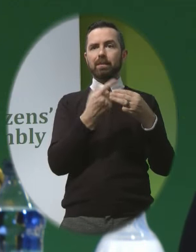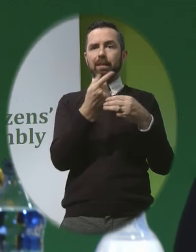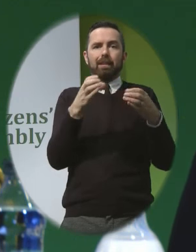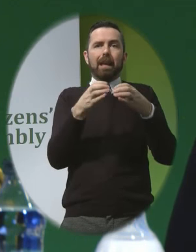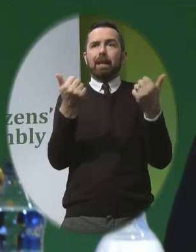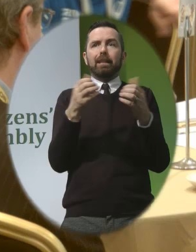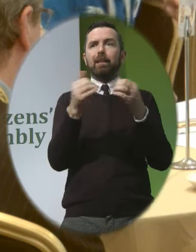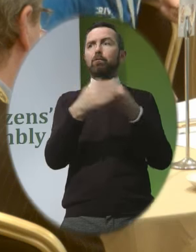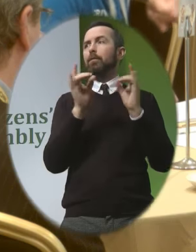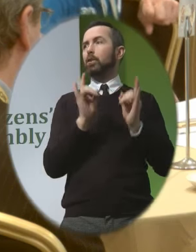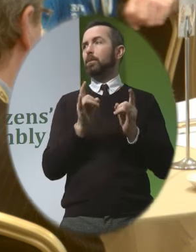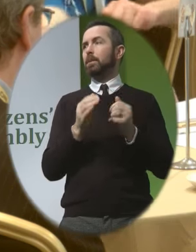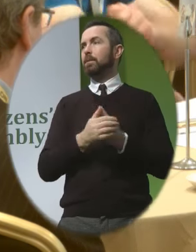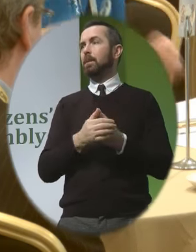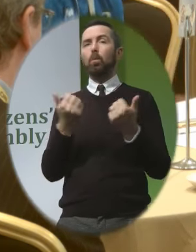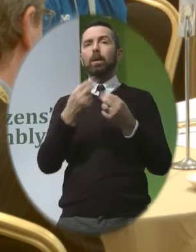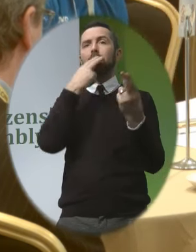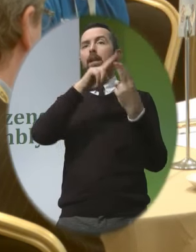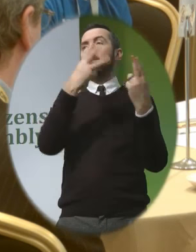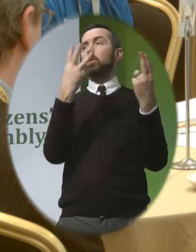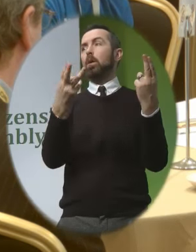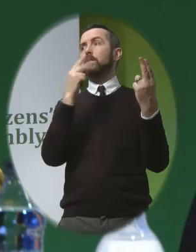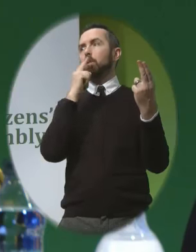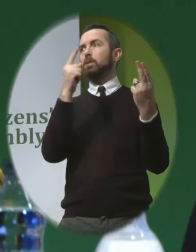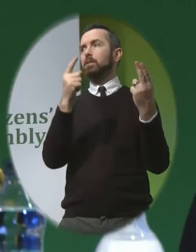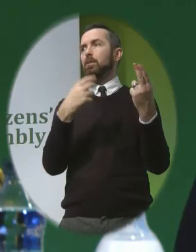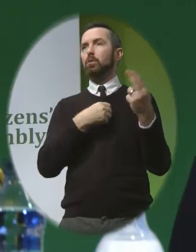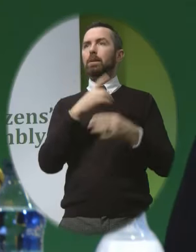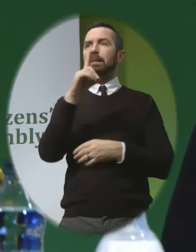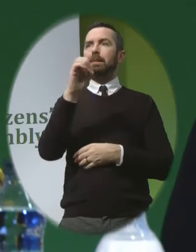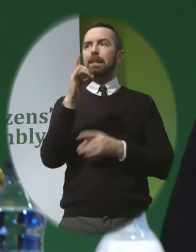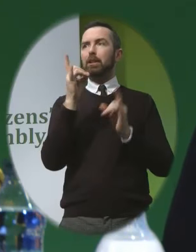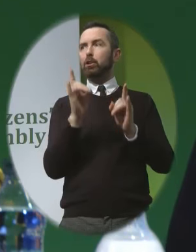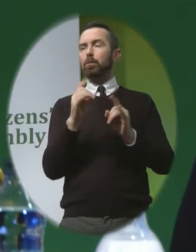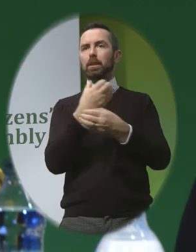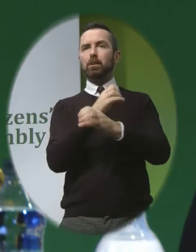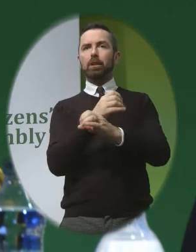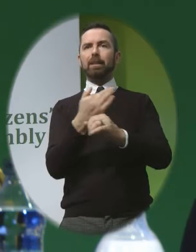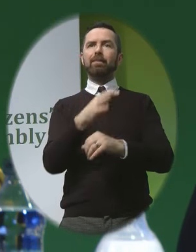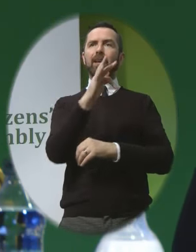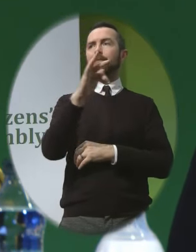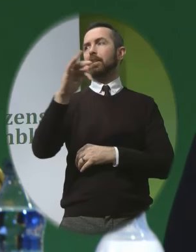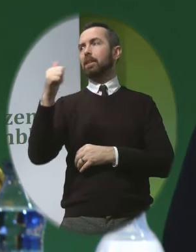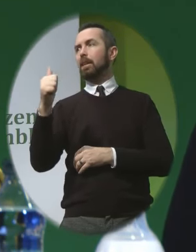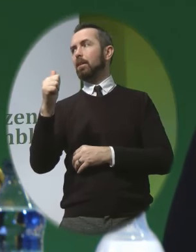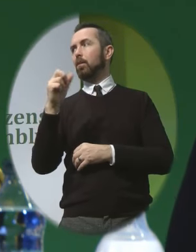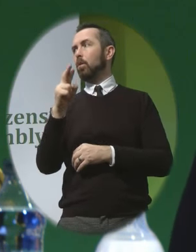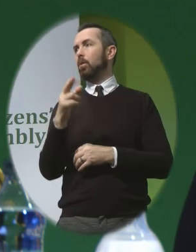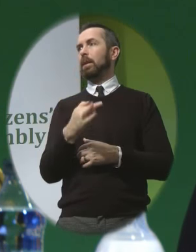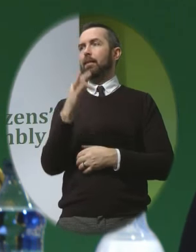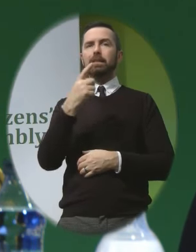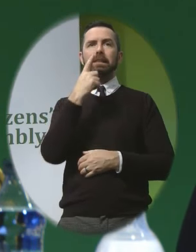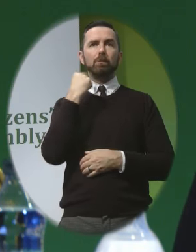You know, put whatever label you want on it to dehumanise that child Where it's a fatal fetal abnormality or